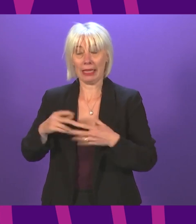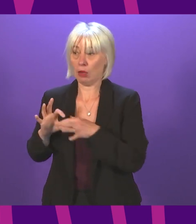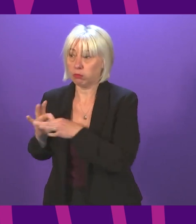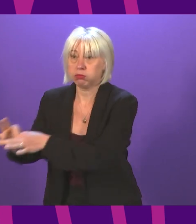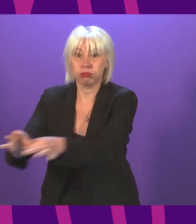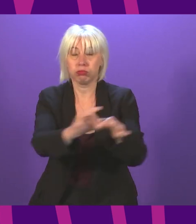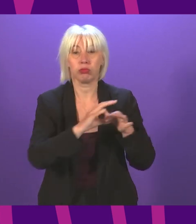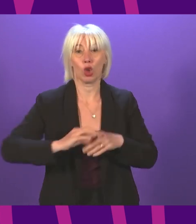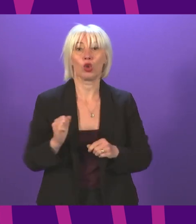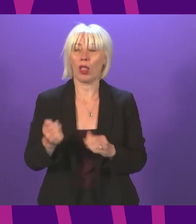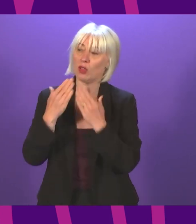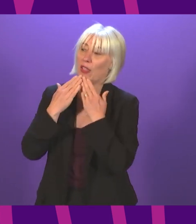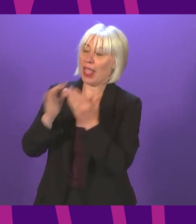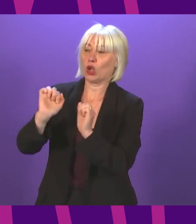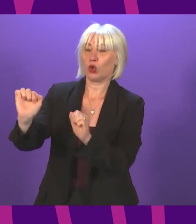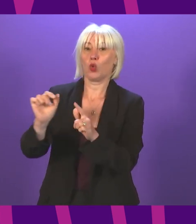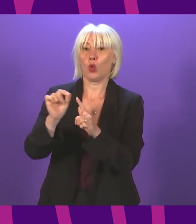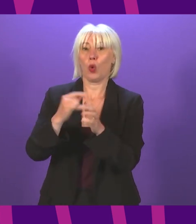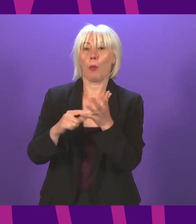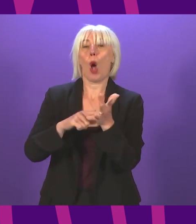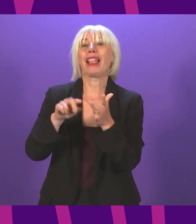that. And I thank Paulie McNeill again for her question.